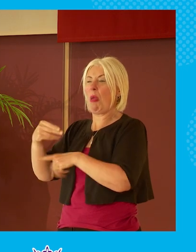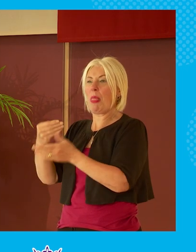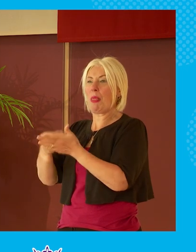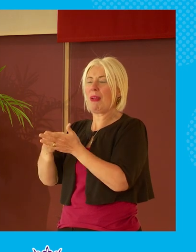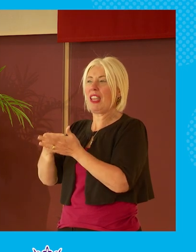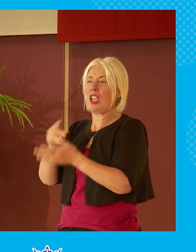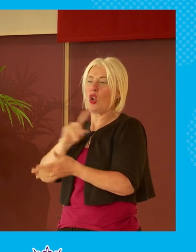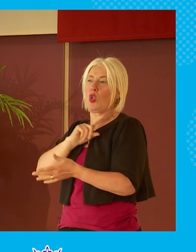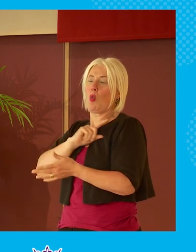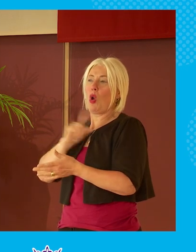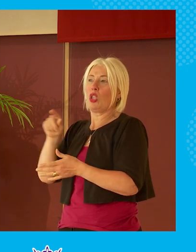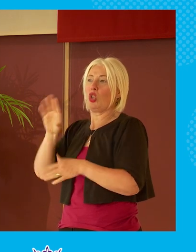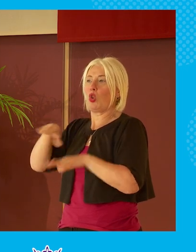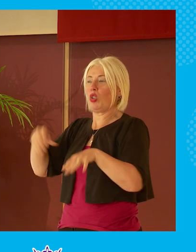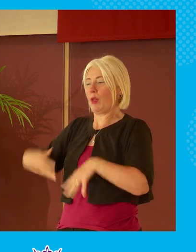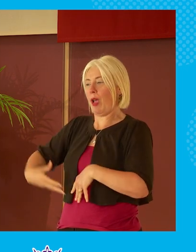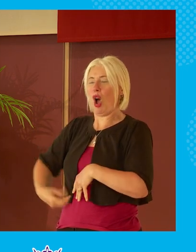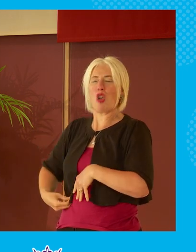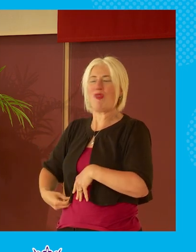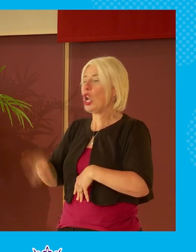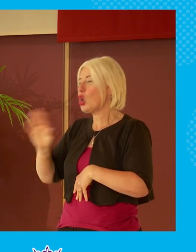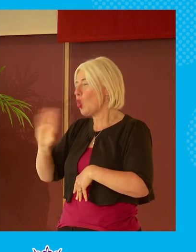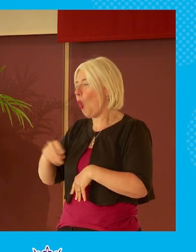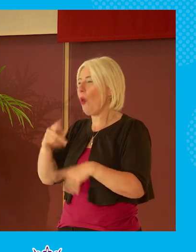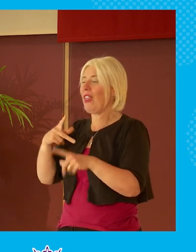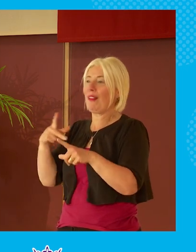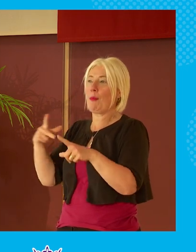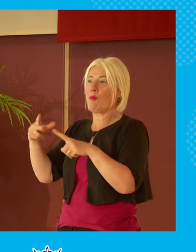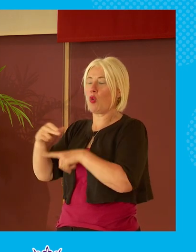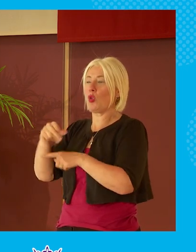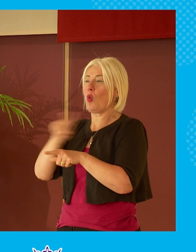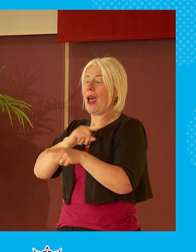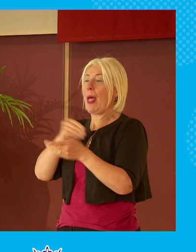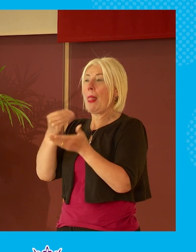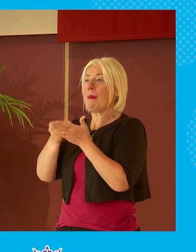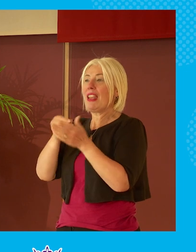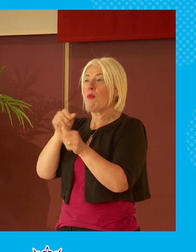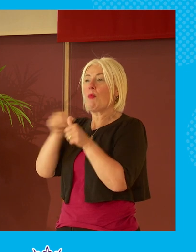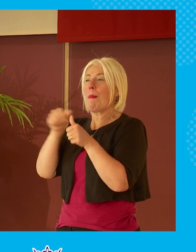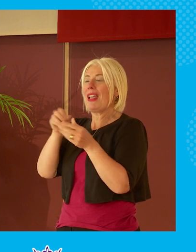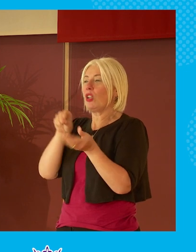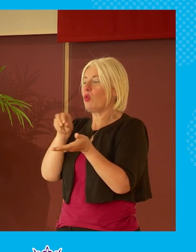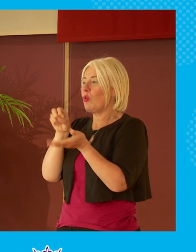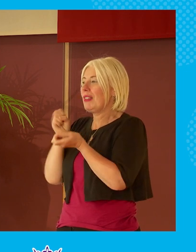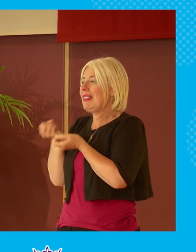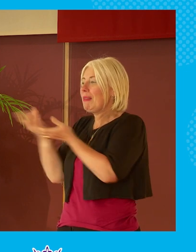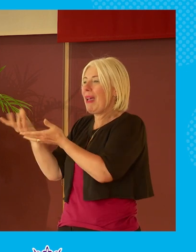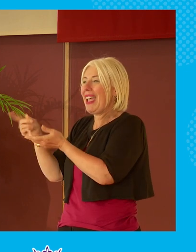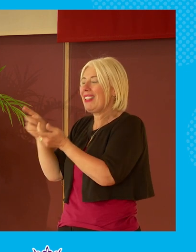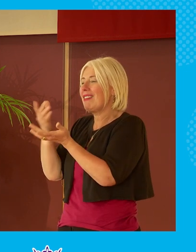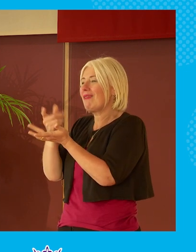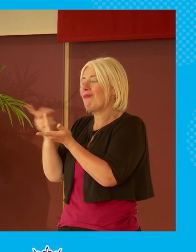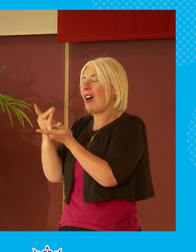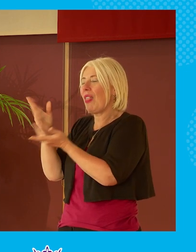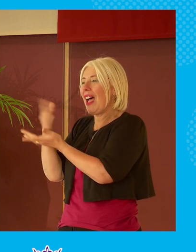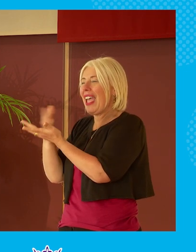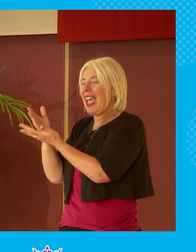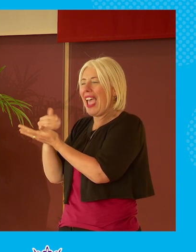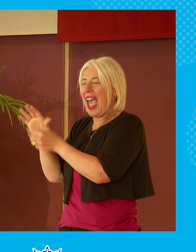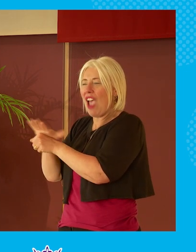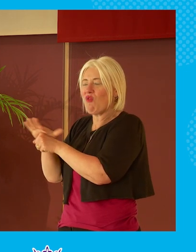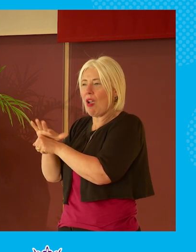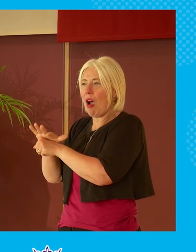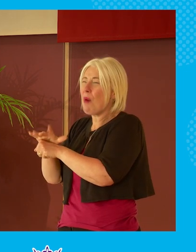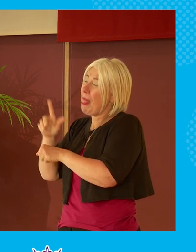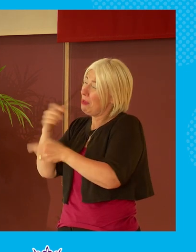hungry they've proposed that cut because they think that the money is better spent here but that has become very difficult in the last few years and and i